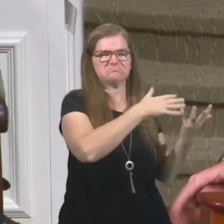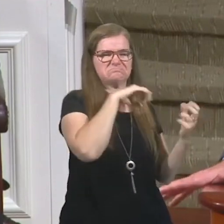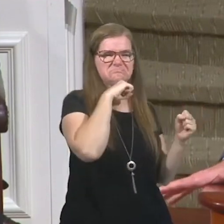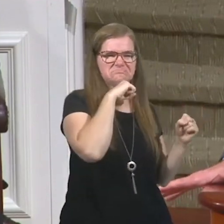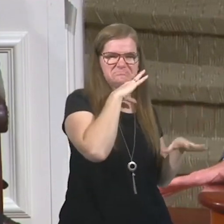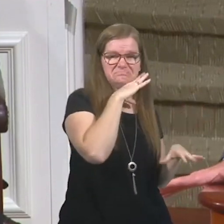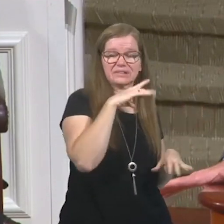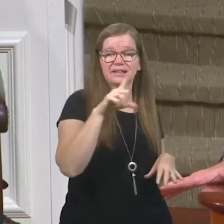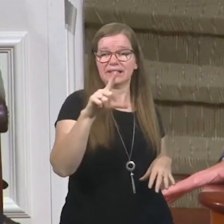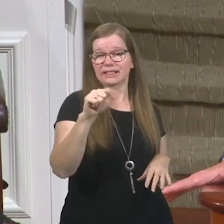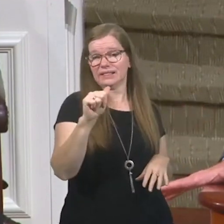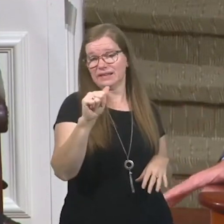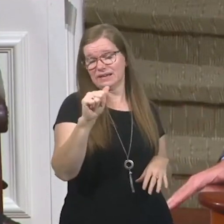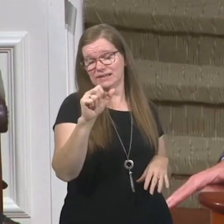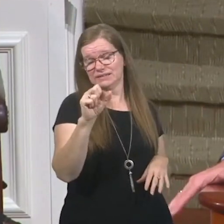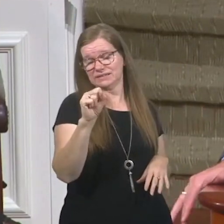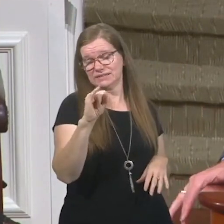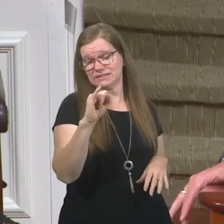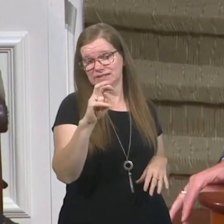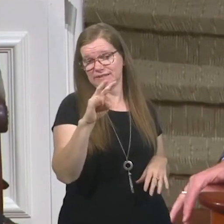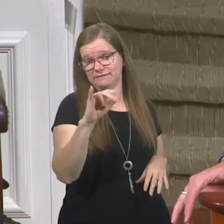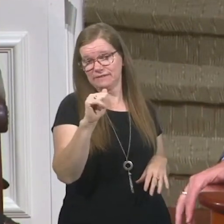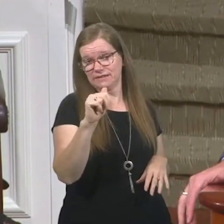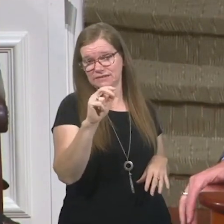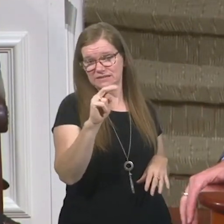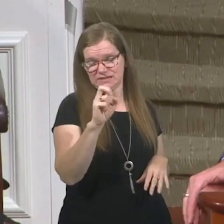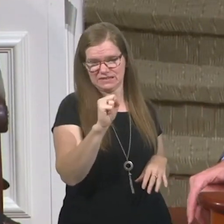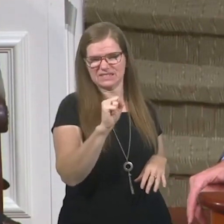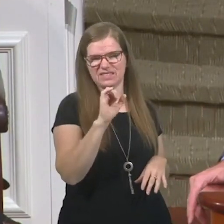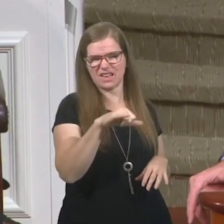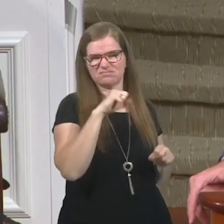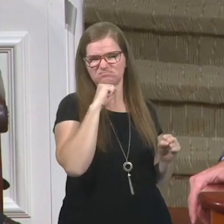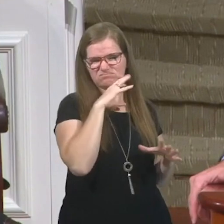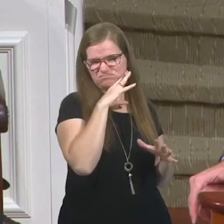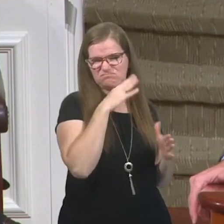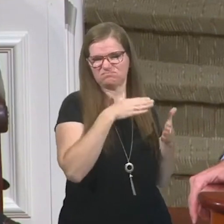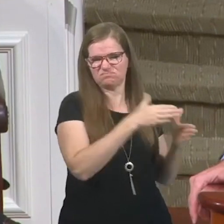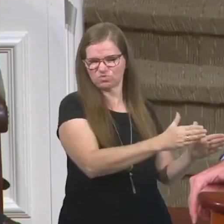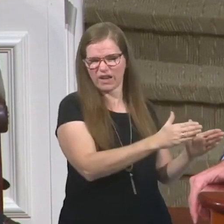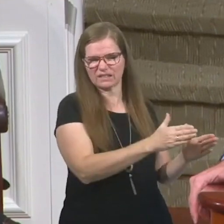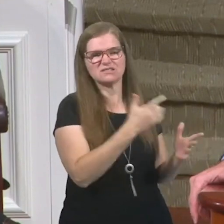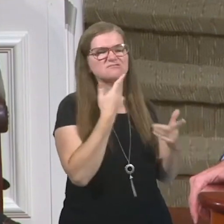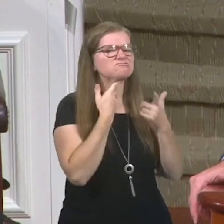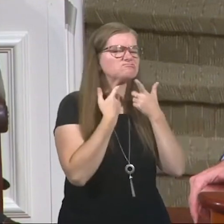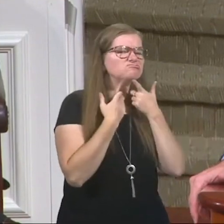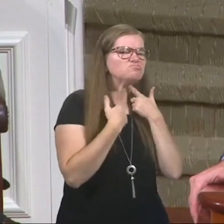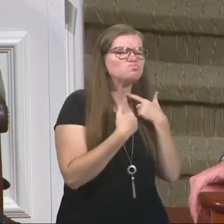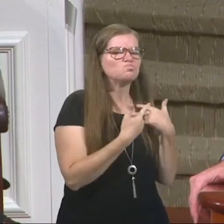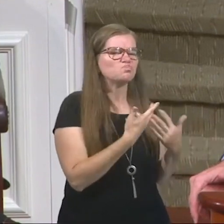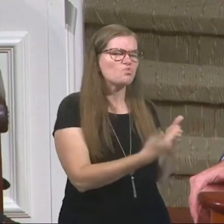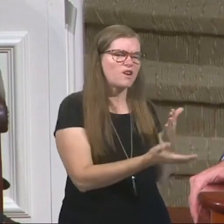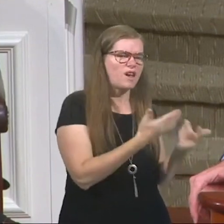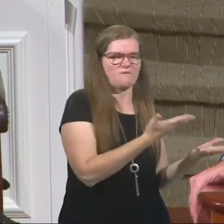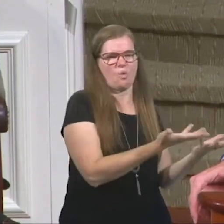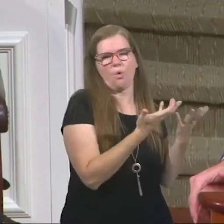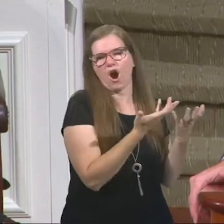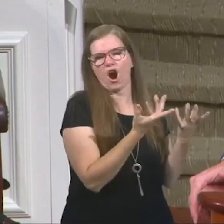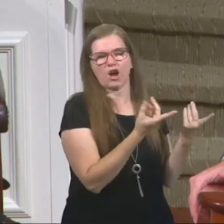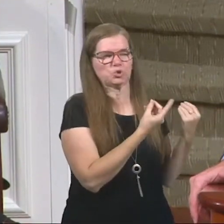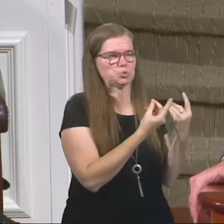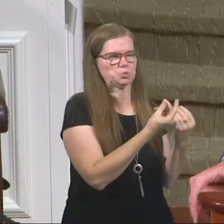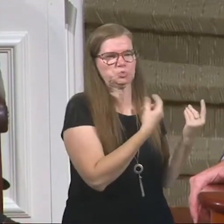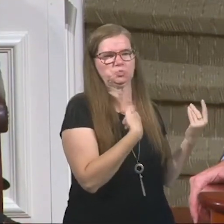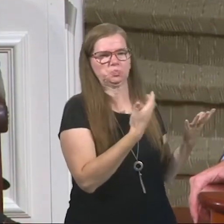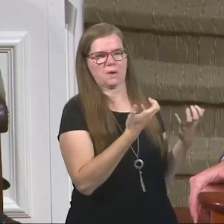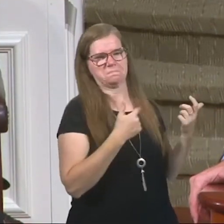is really immoral ways. Lust, doing whatever they want to do, desiring to have things that